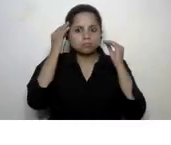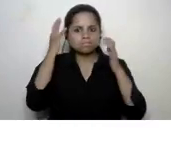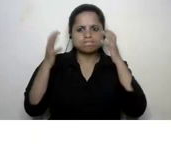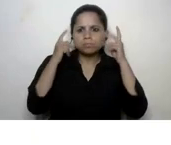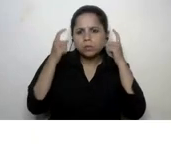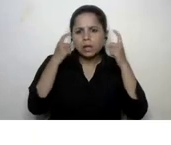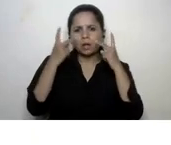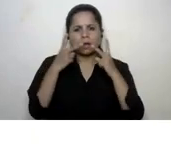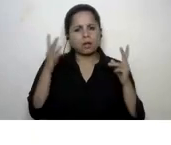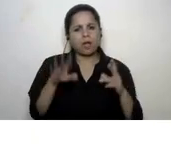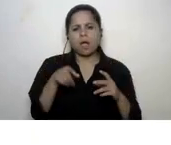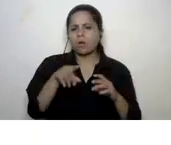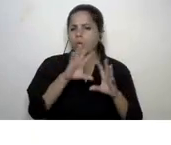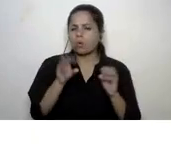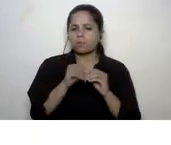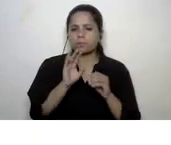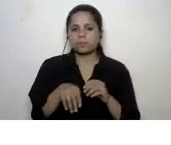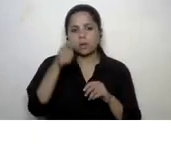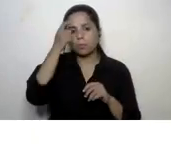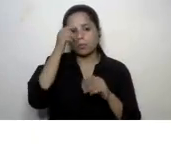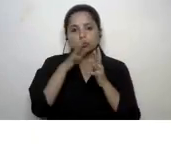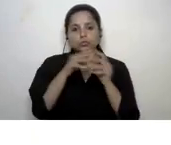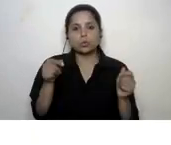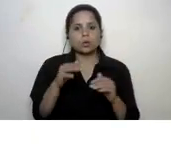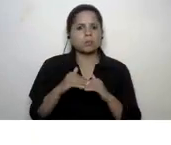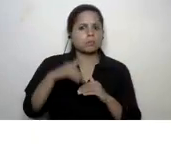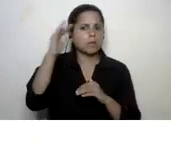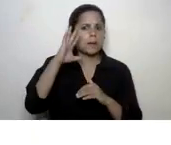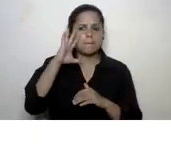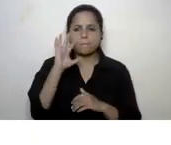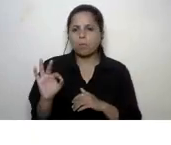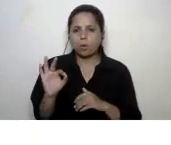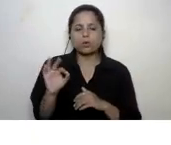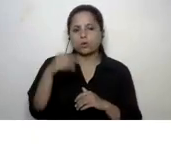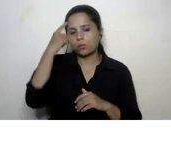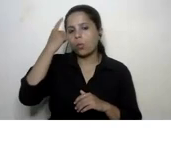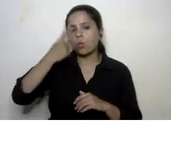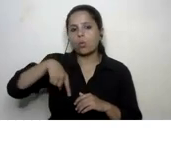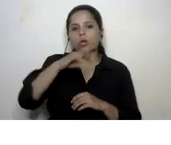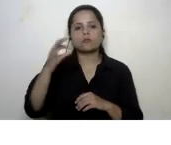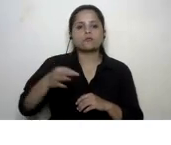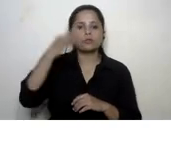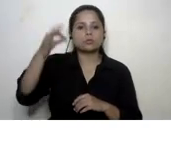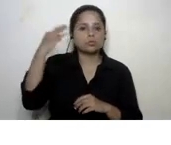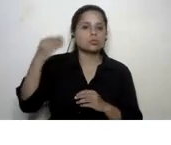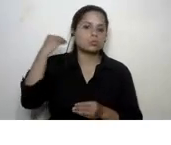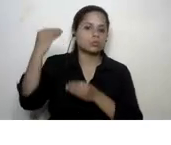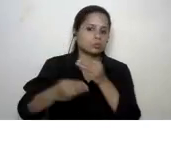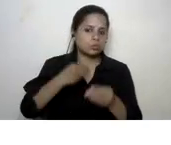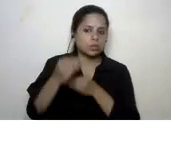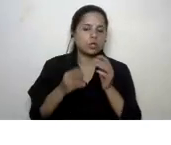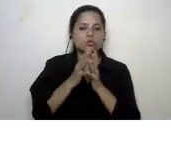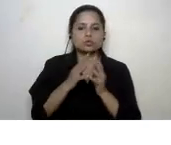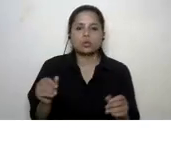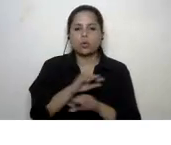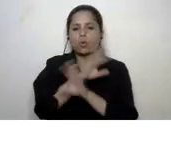problem solving problem solving is extremely important for our future generations to solve all these